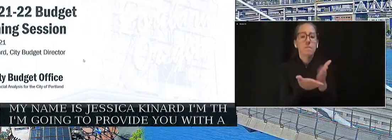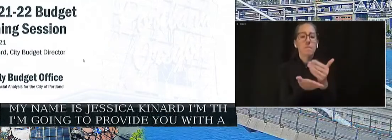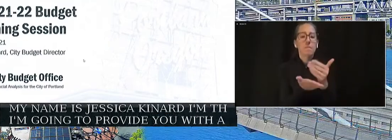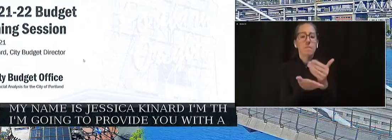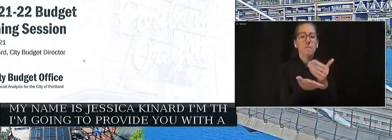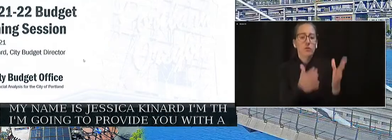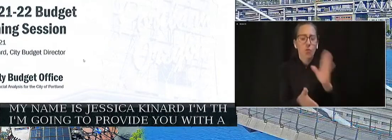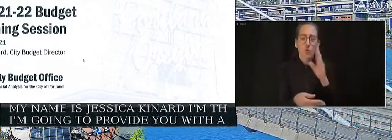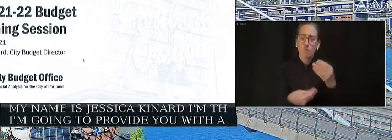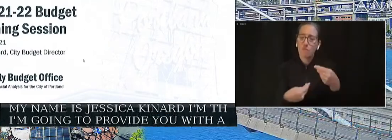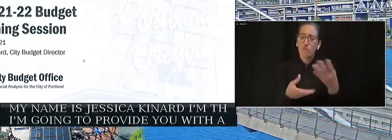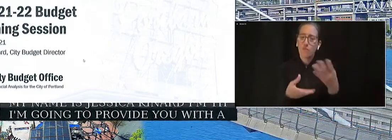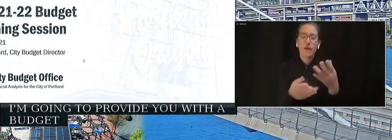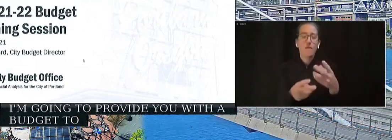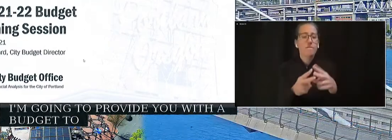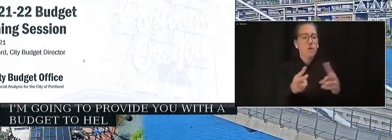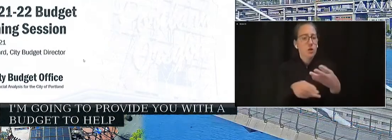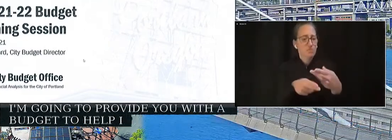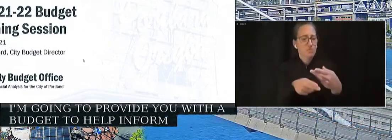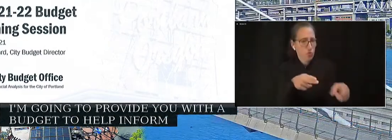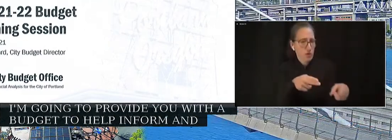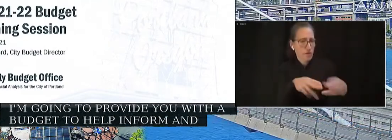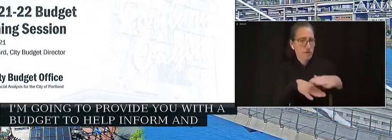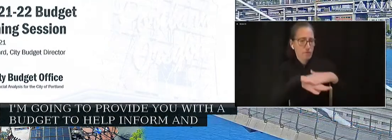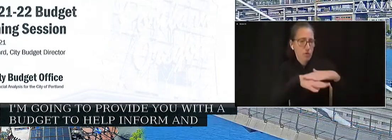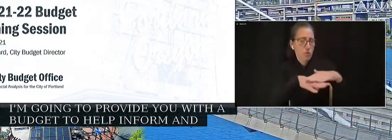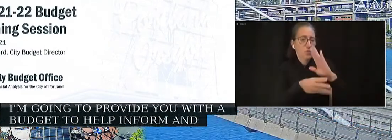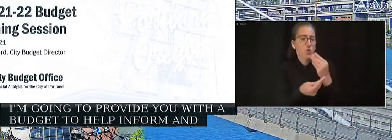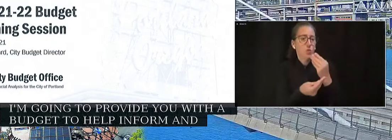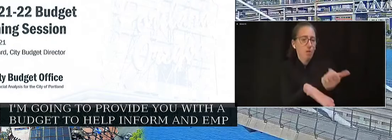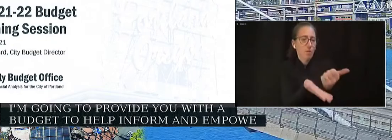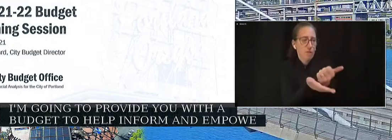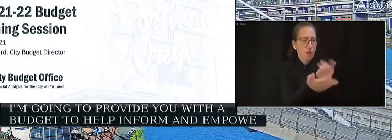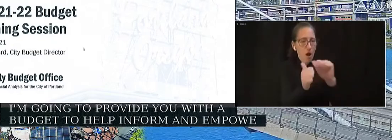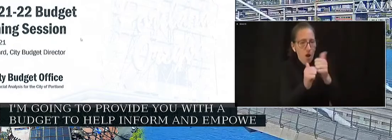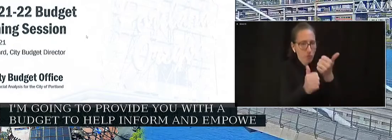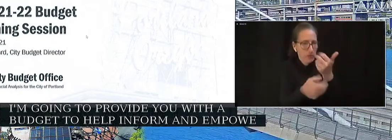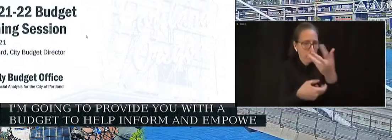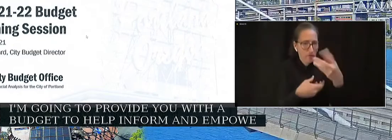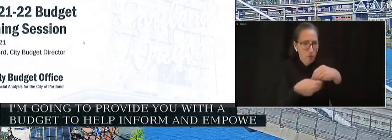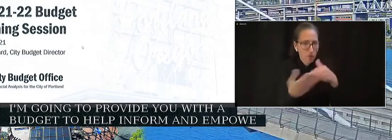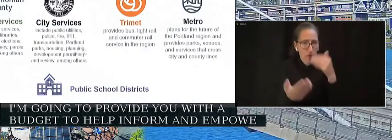city's budget to help inform and empower your engagement tonight and in the future. Next slide, please.